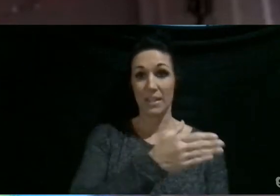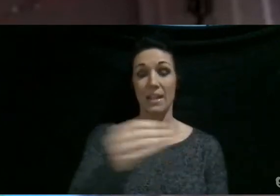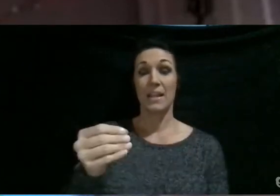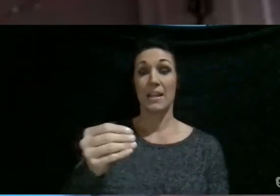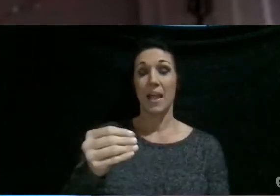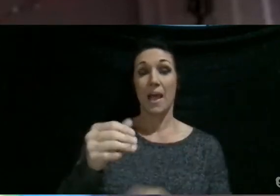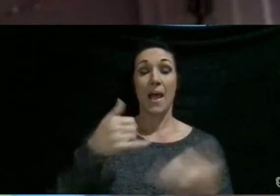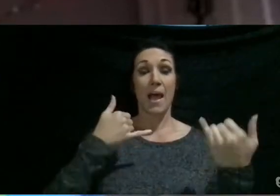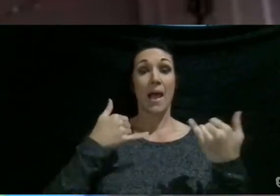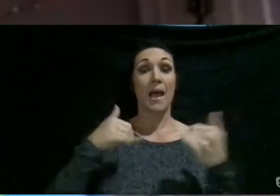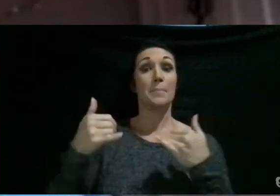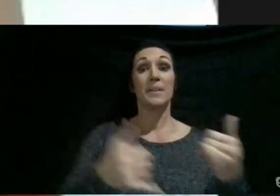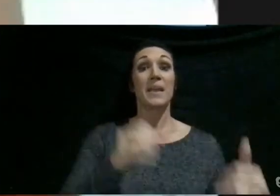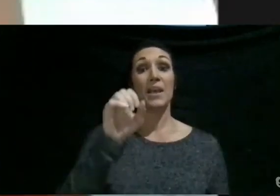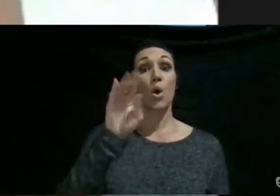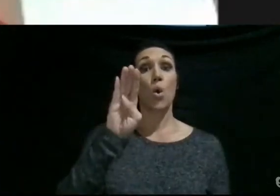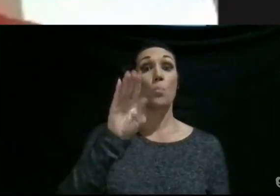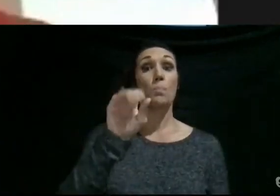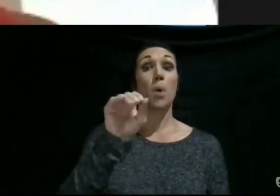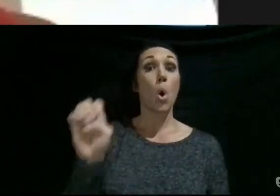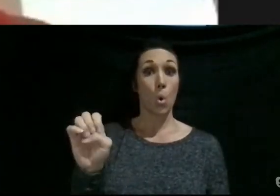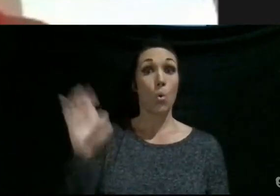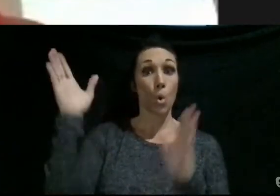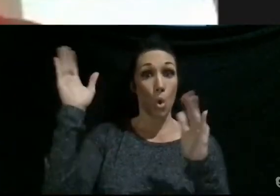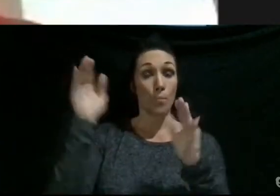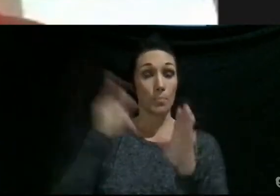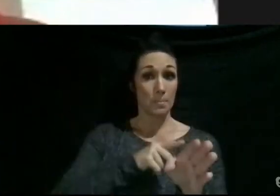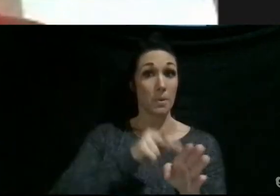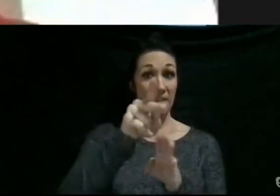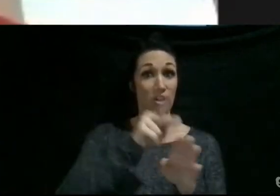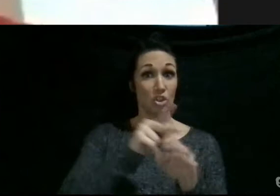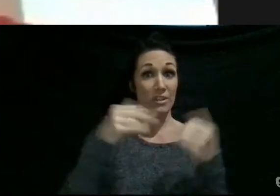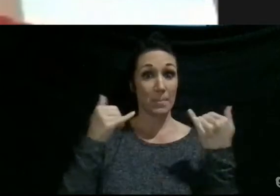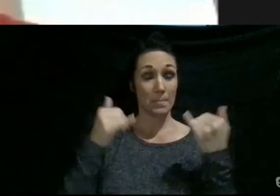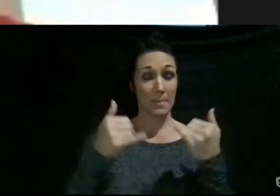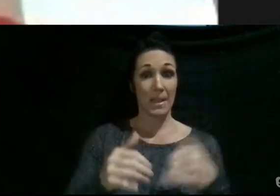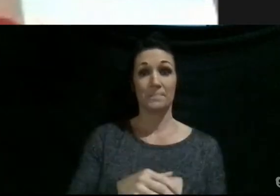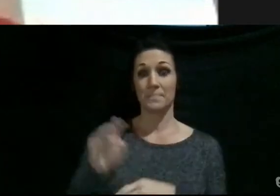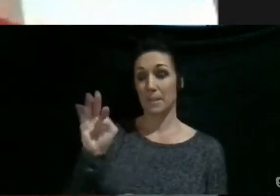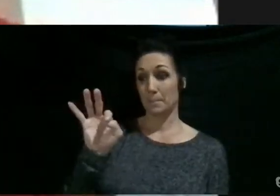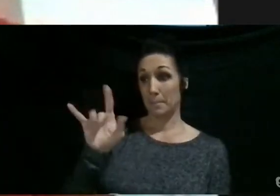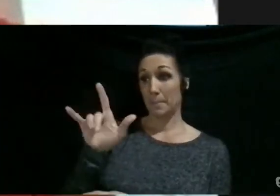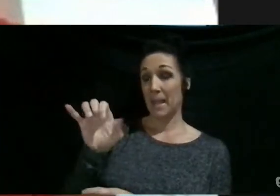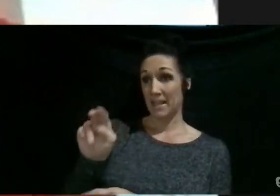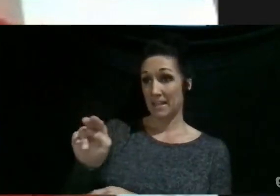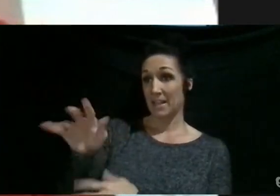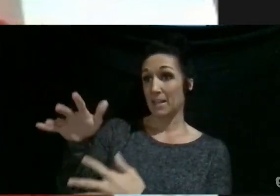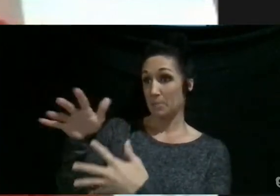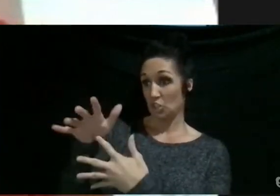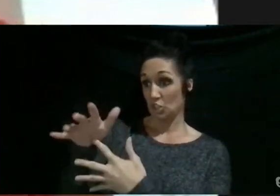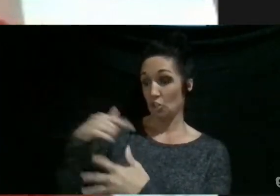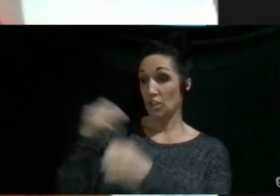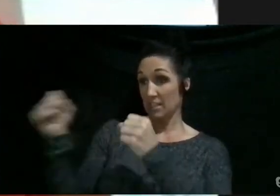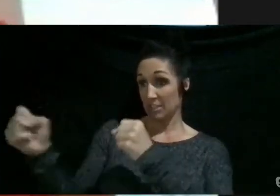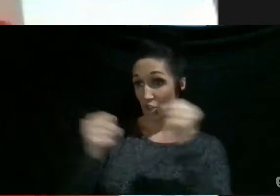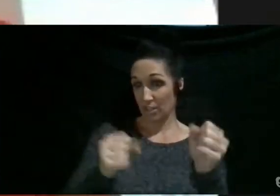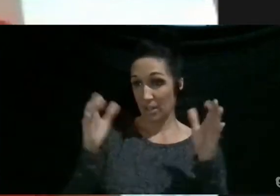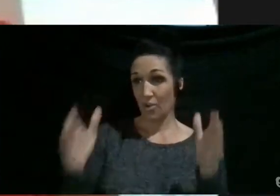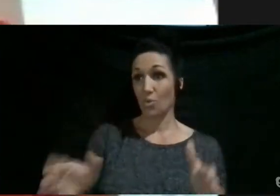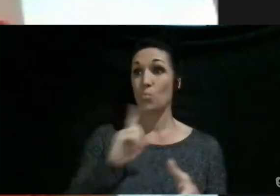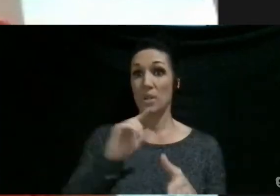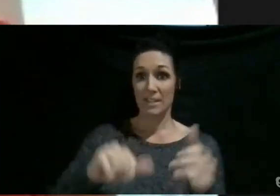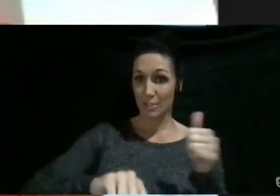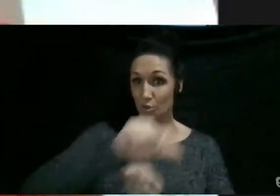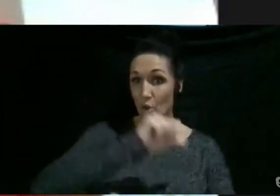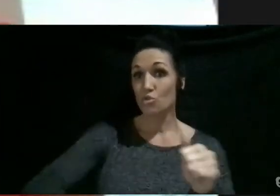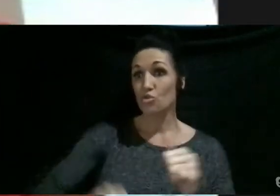to do that professionally someday. Hi, my name is Madeline. I'm going to be a junior at Nolensville High School. I cheer. I'm very social. I love